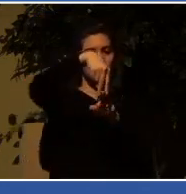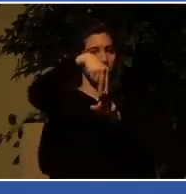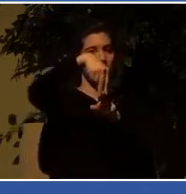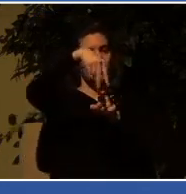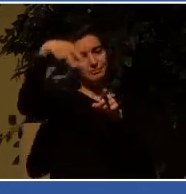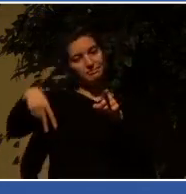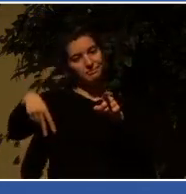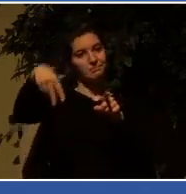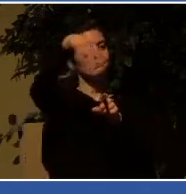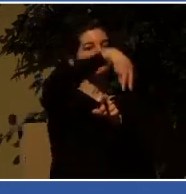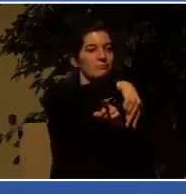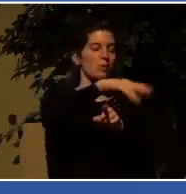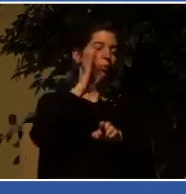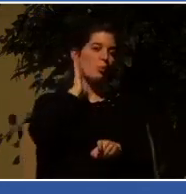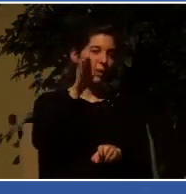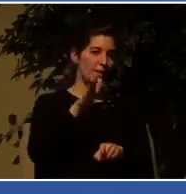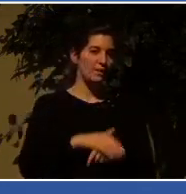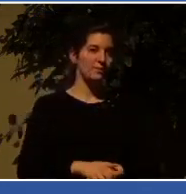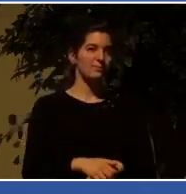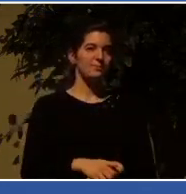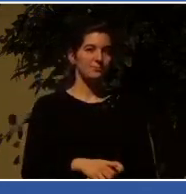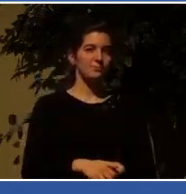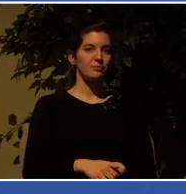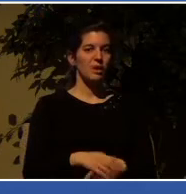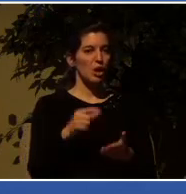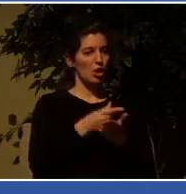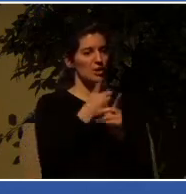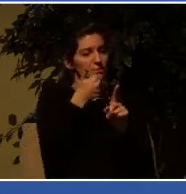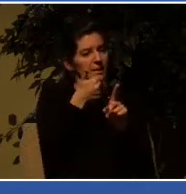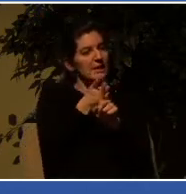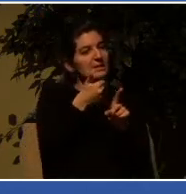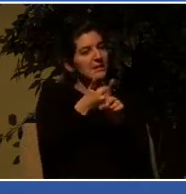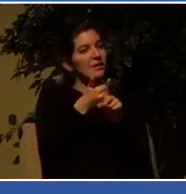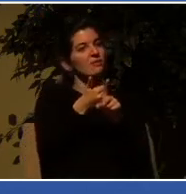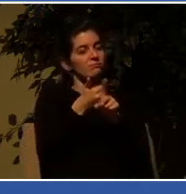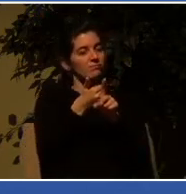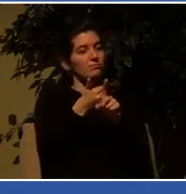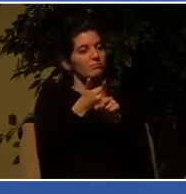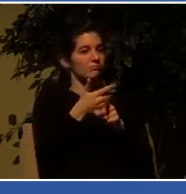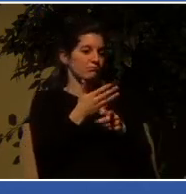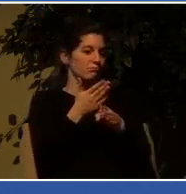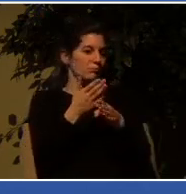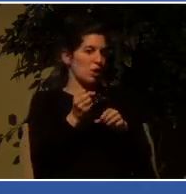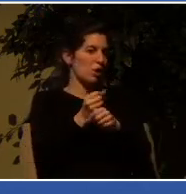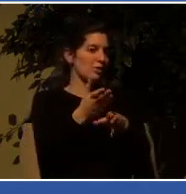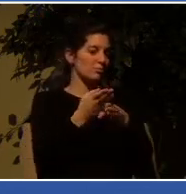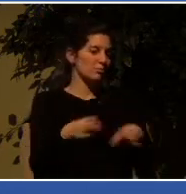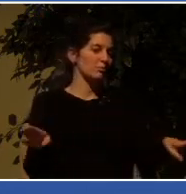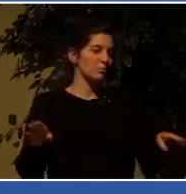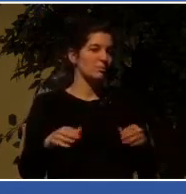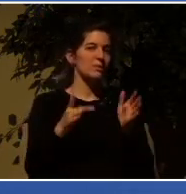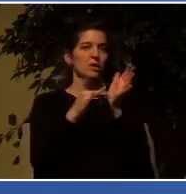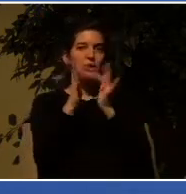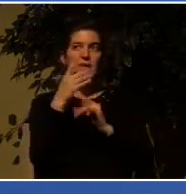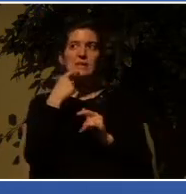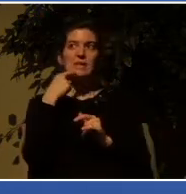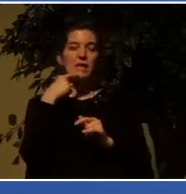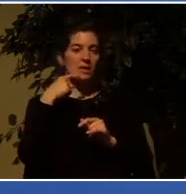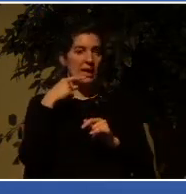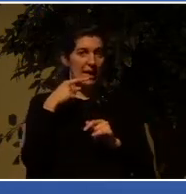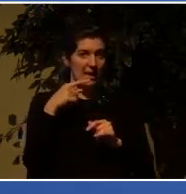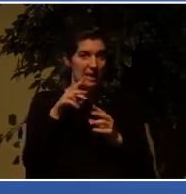divisive. You're either for me or you're against me, says Jesus. There is no